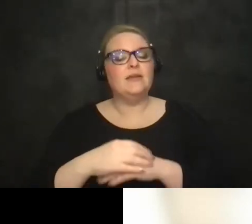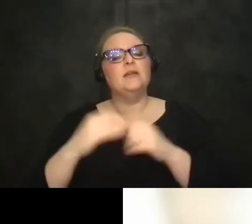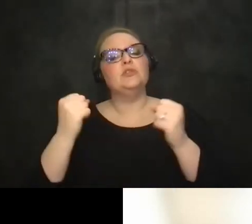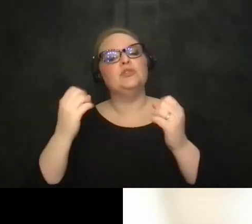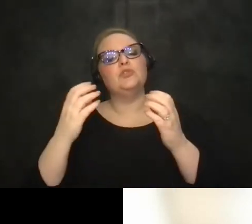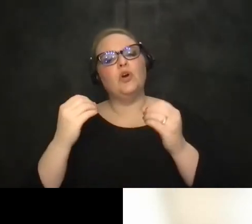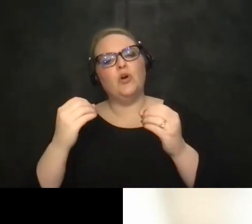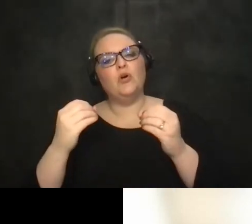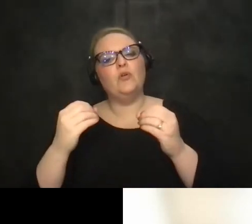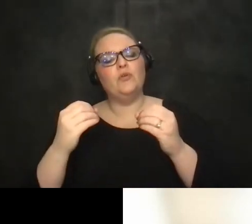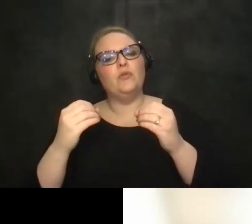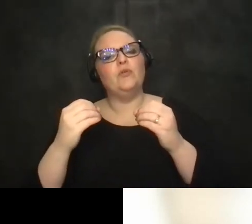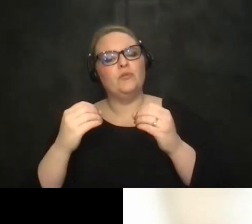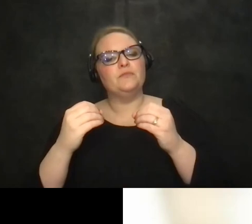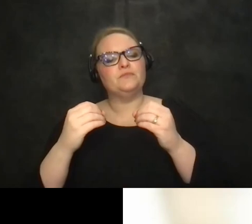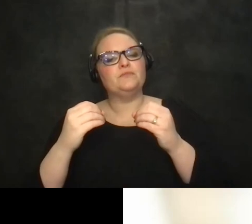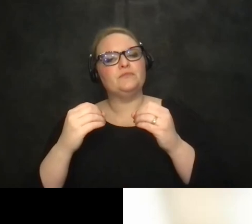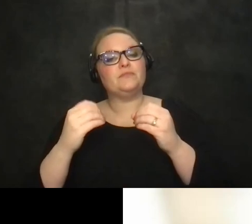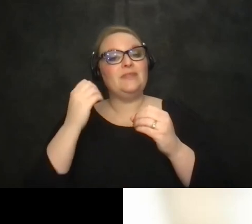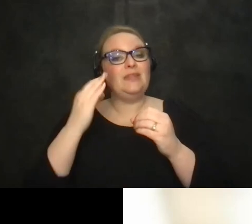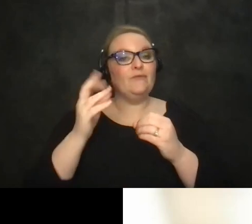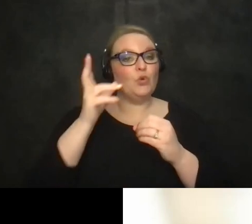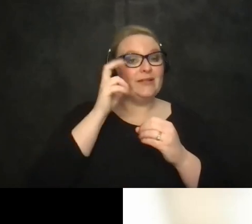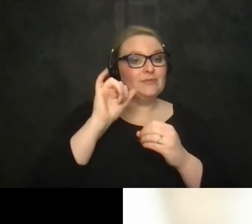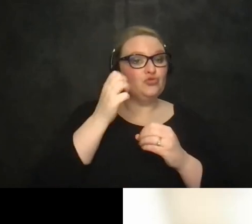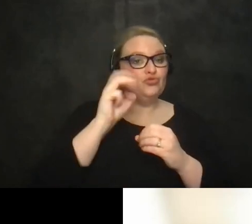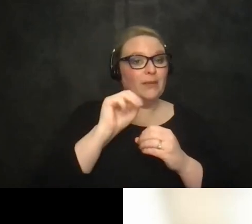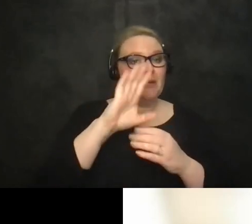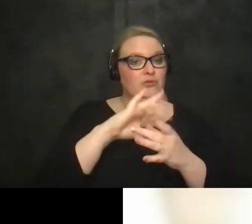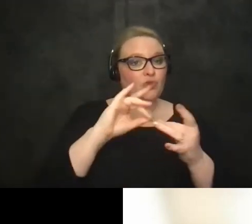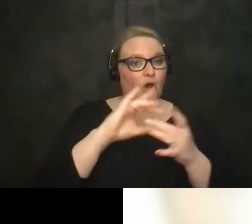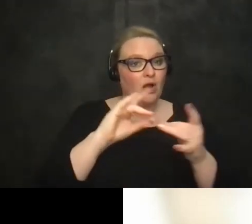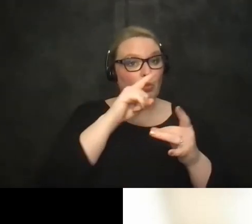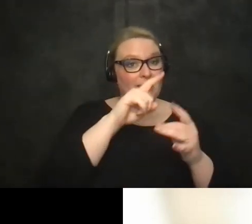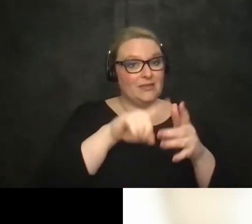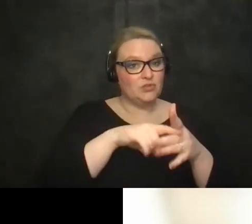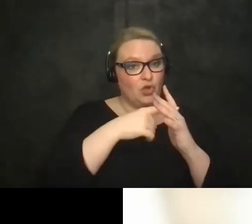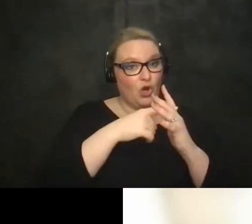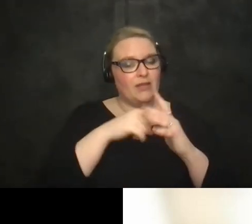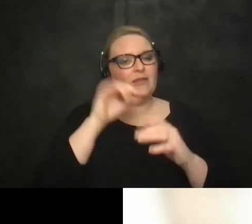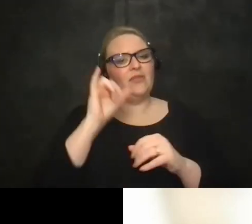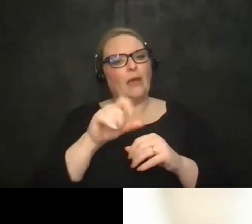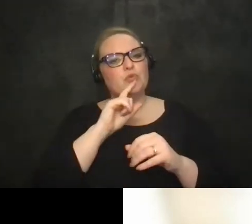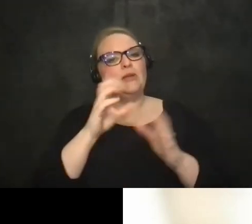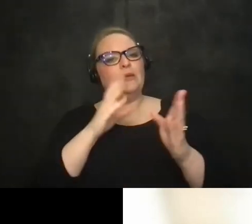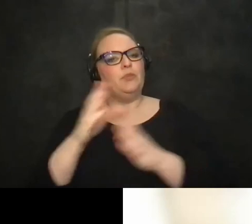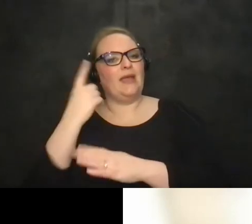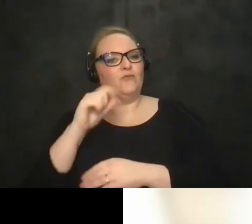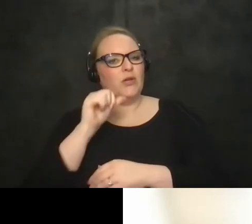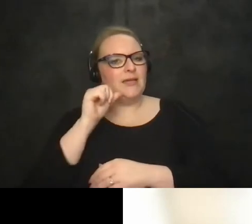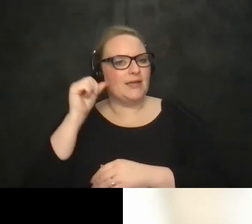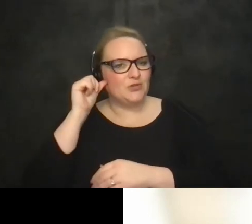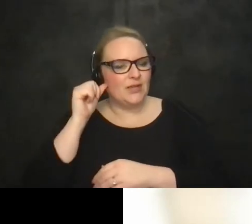tomorrow in case you were listening to uh to jim's talk when he kicked things off this morning because that was really planned for yesterday so